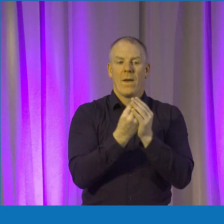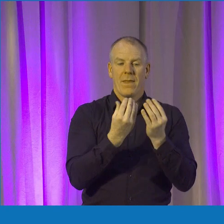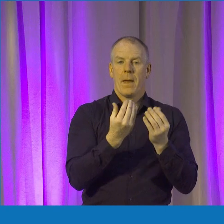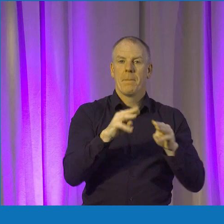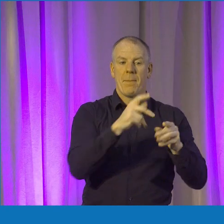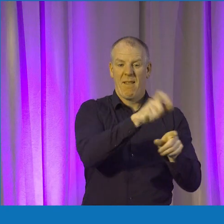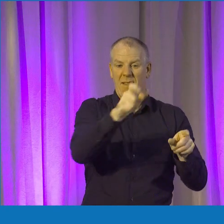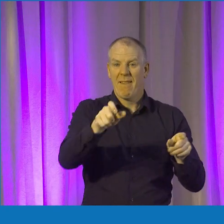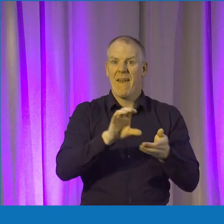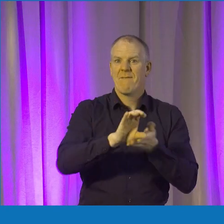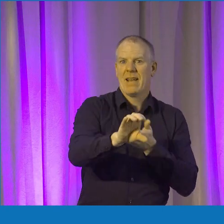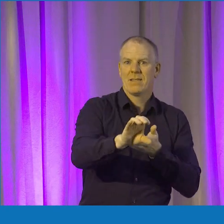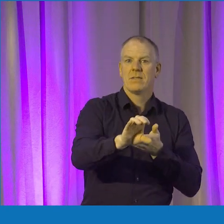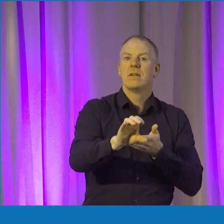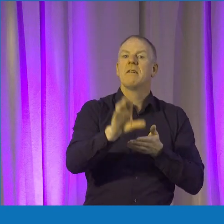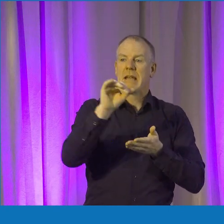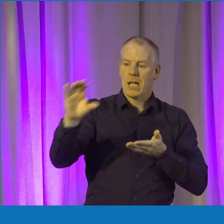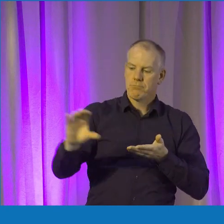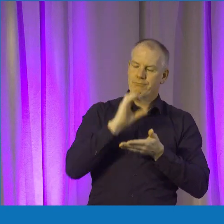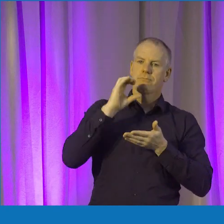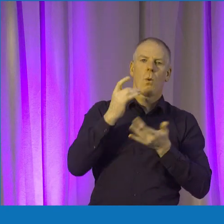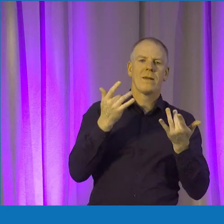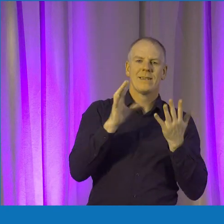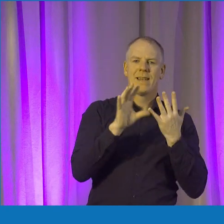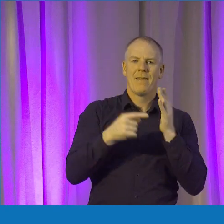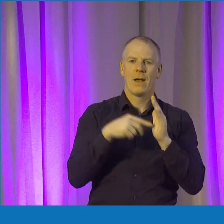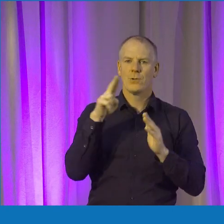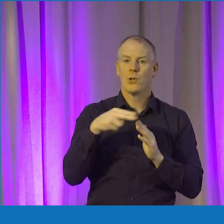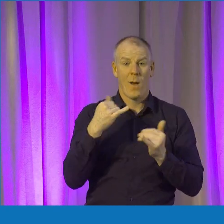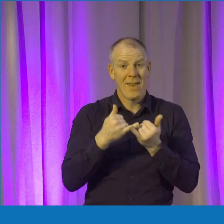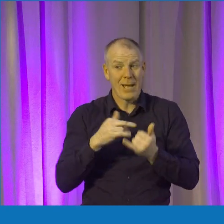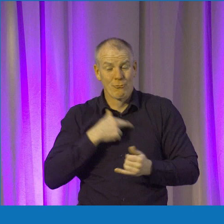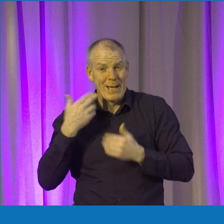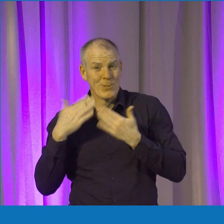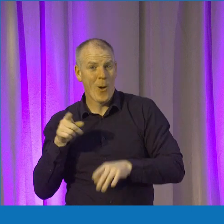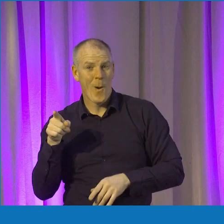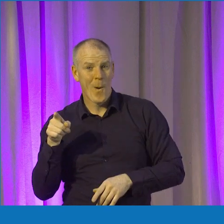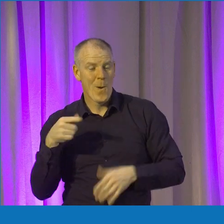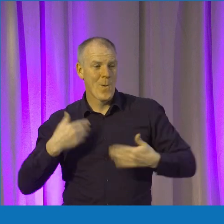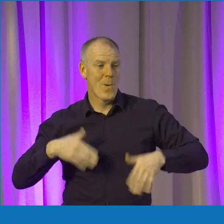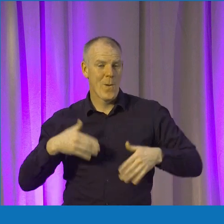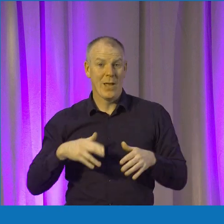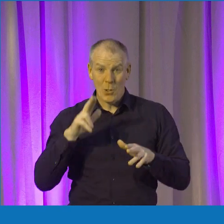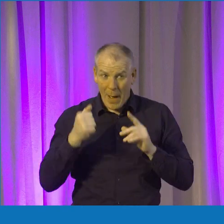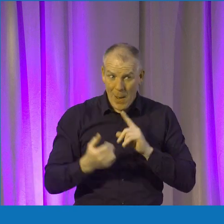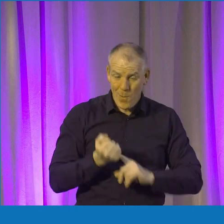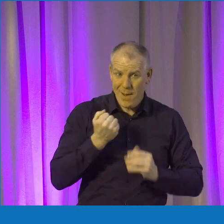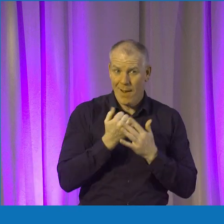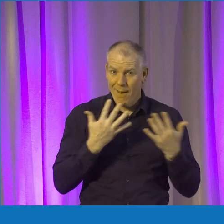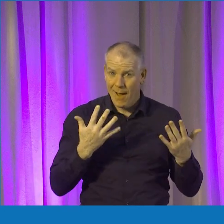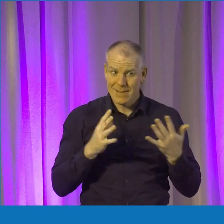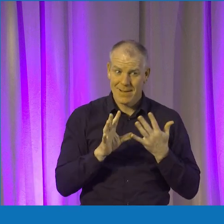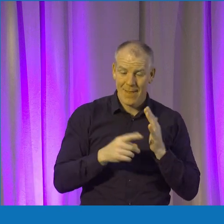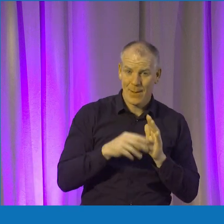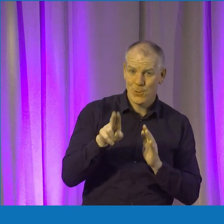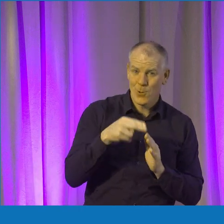entrepreneurs for a cash prize of €10,000. So very much like the real show. Amazing. Yeah, you can win quite a lot there. And the